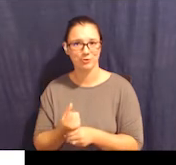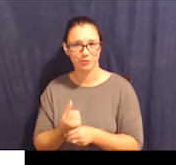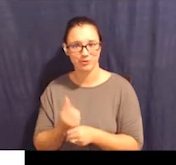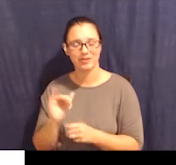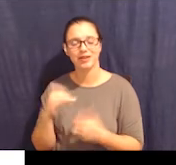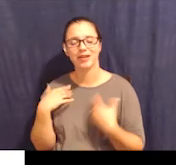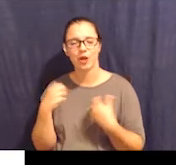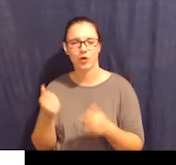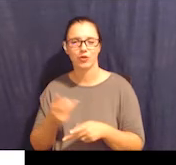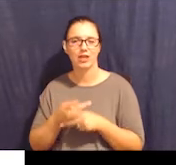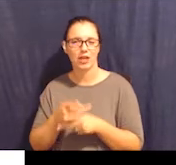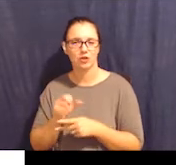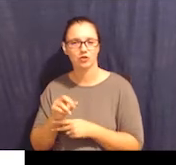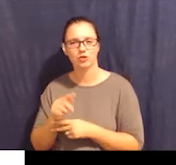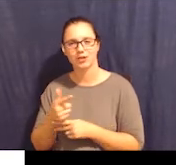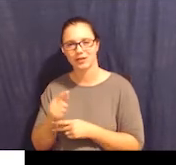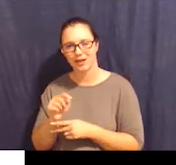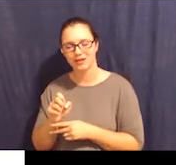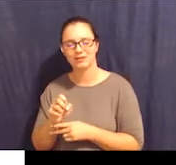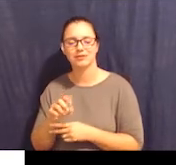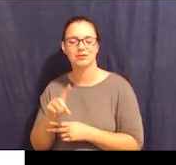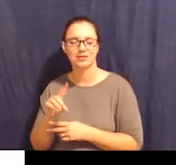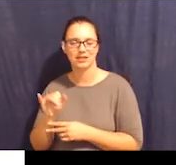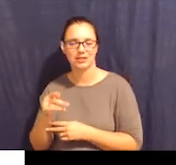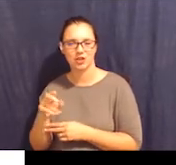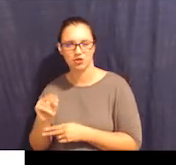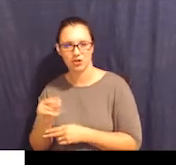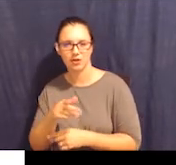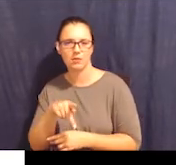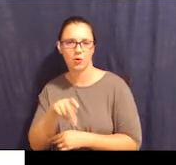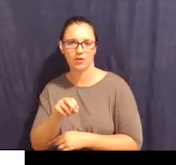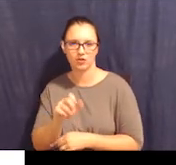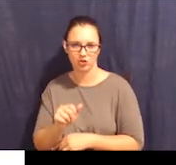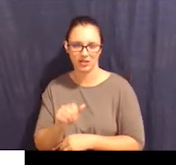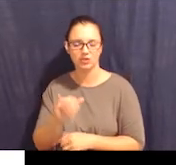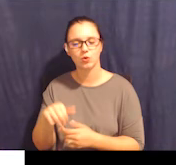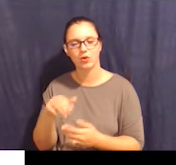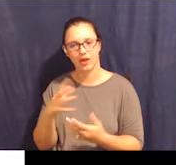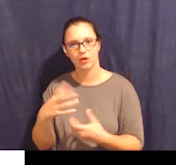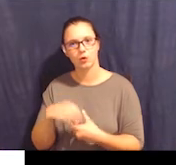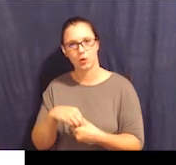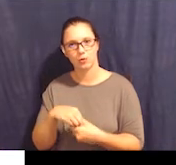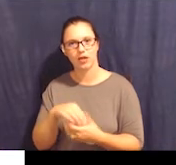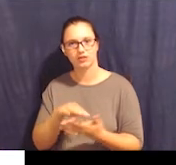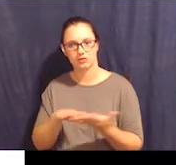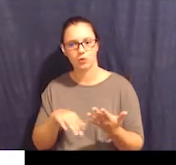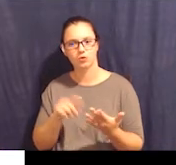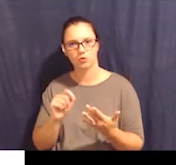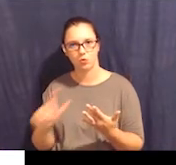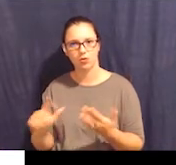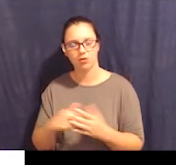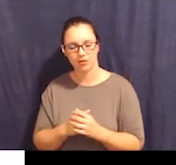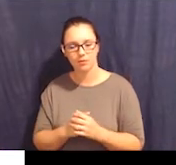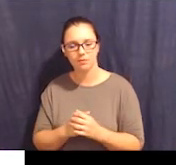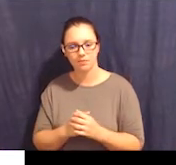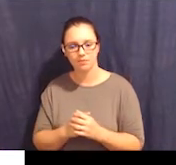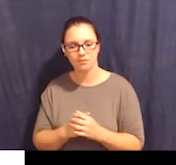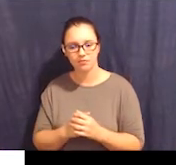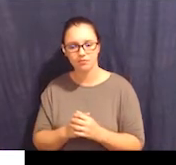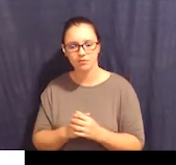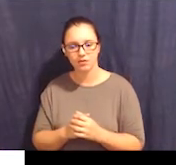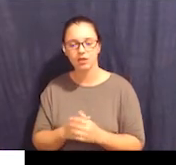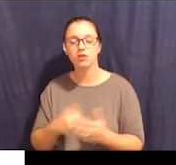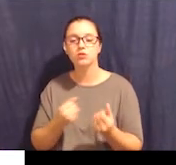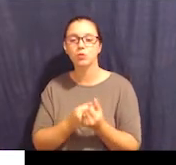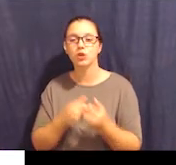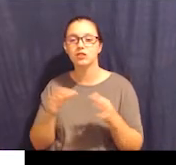you see, this one incorporates those tools. The next section or the next page of the supported decision-making agreement says supporters and powers granted to supporter.